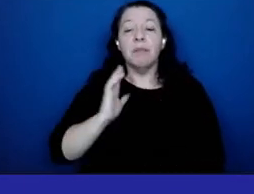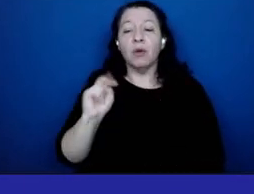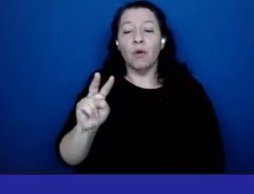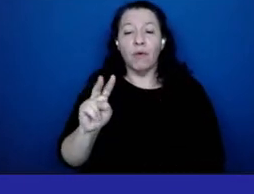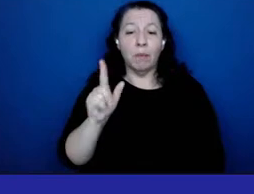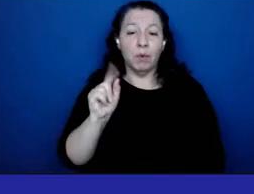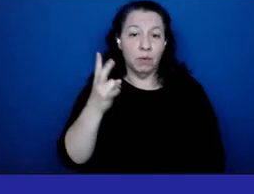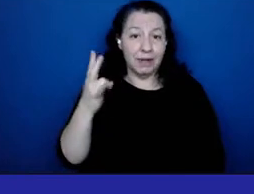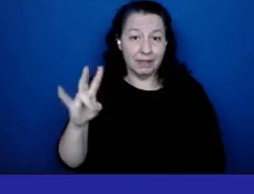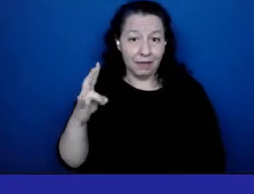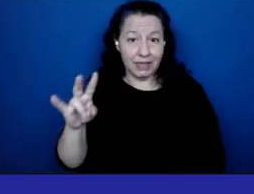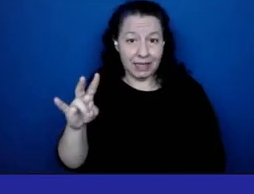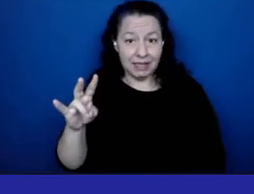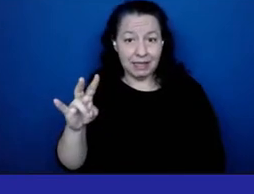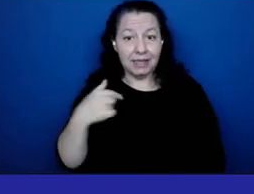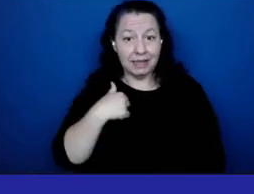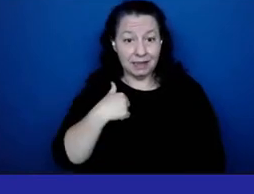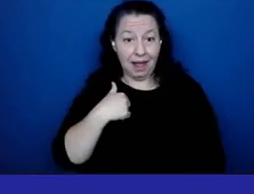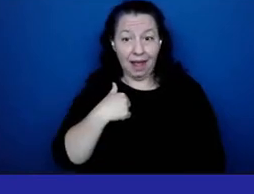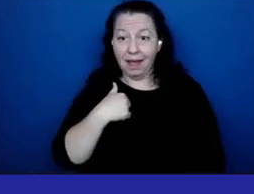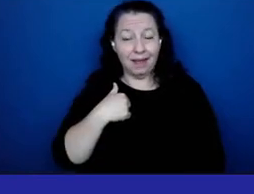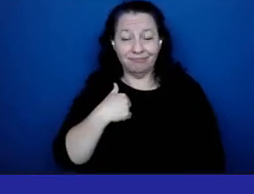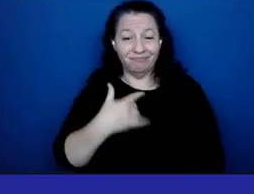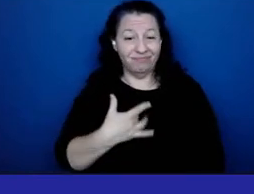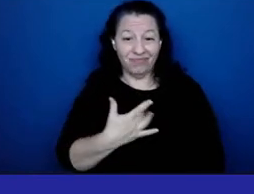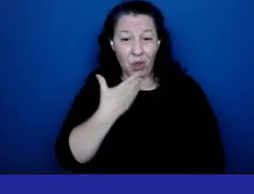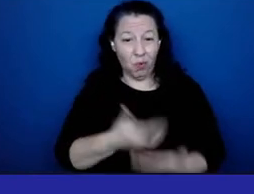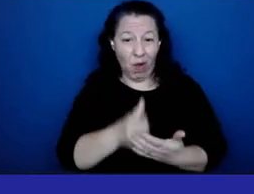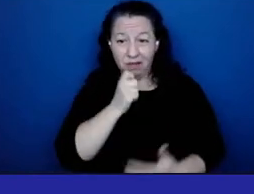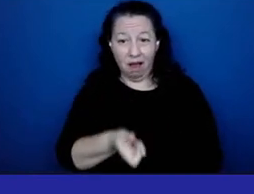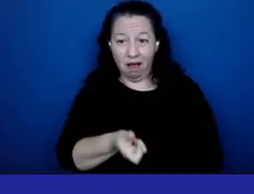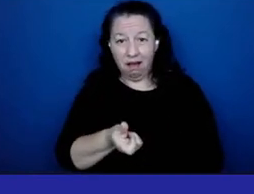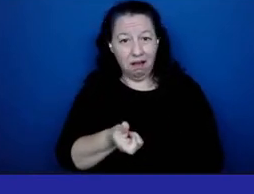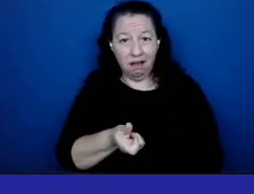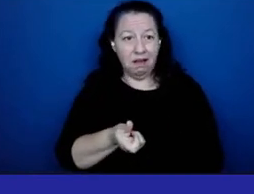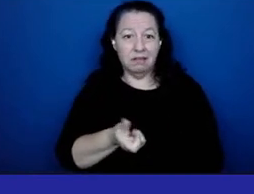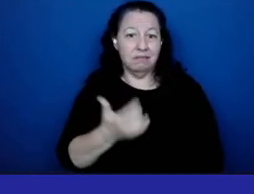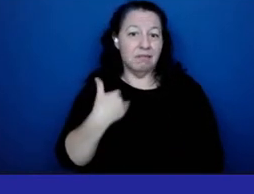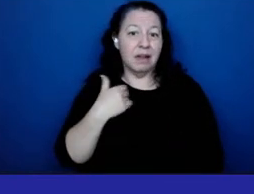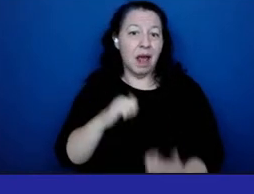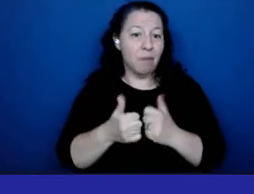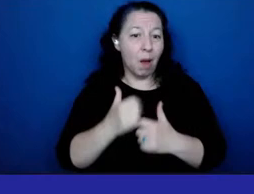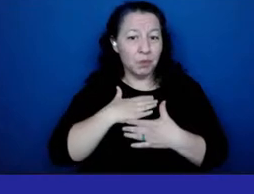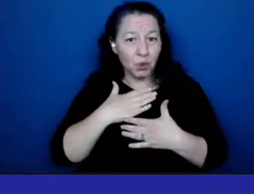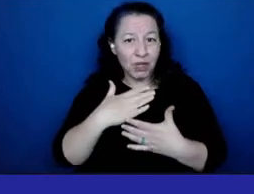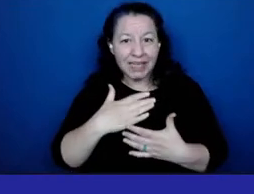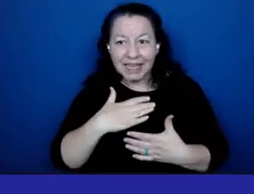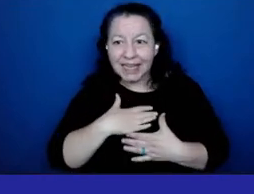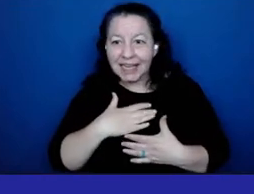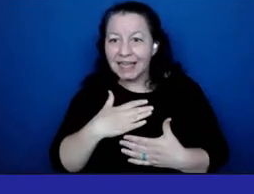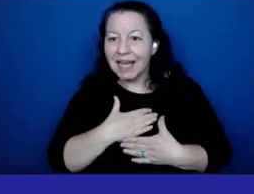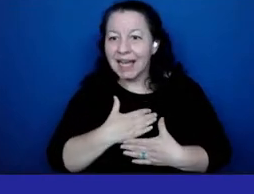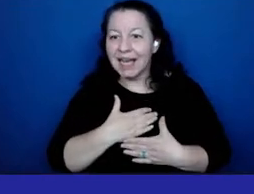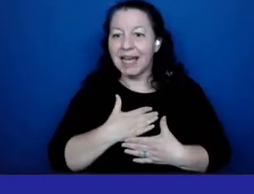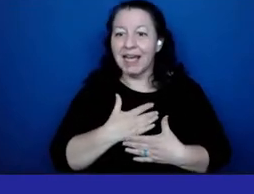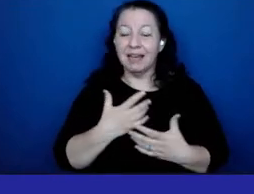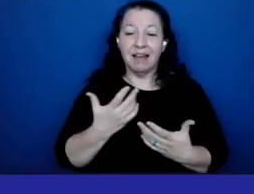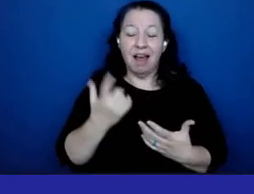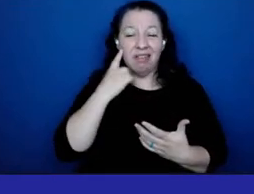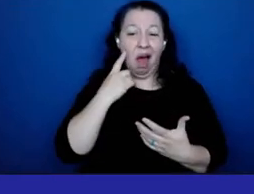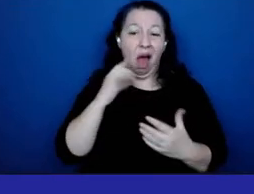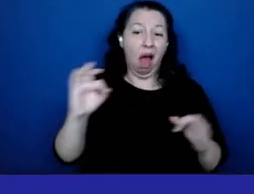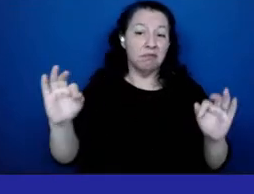i was not feeling well at all having um problems breathing i basically shrugged it off